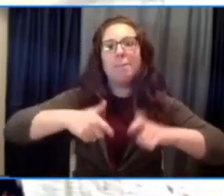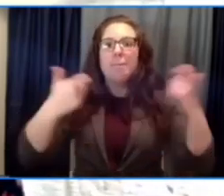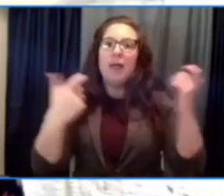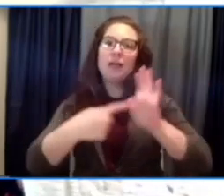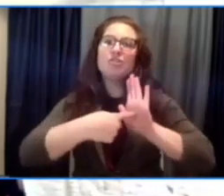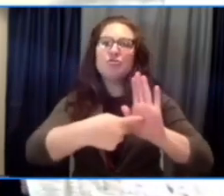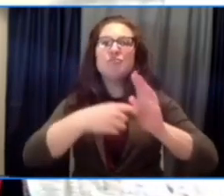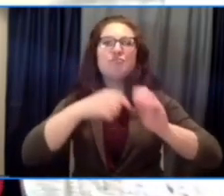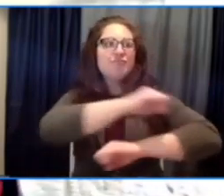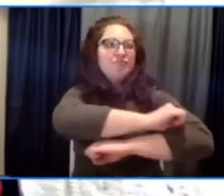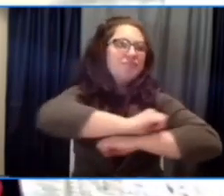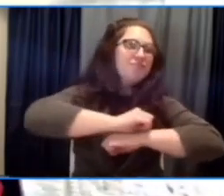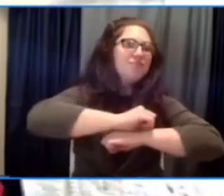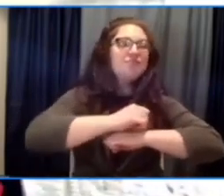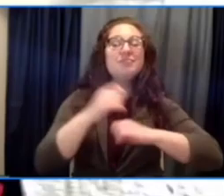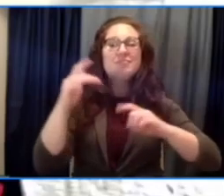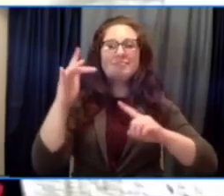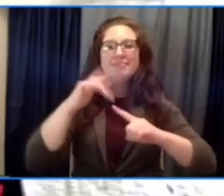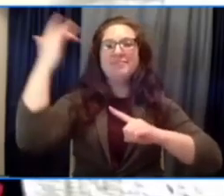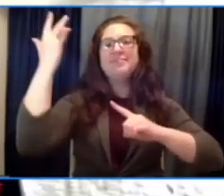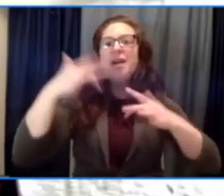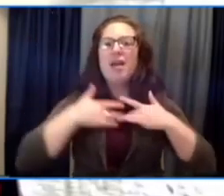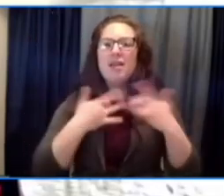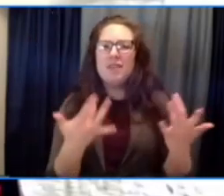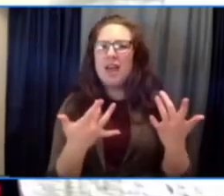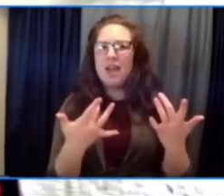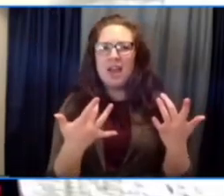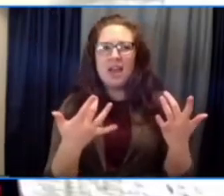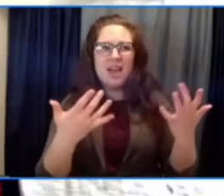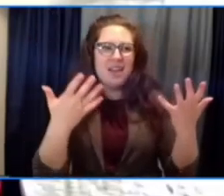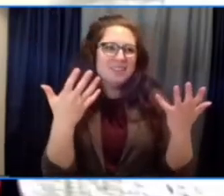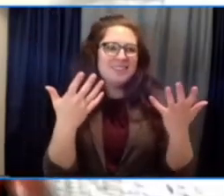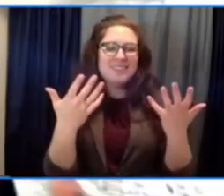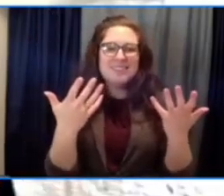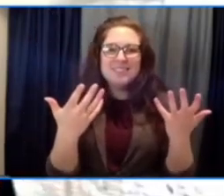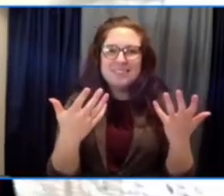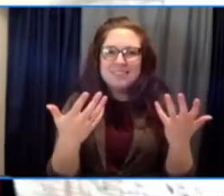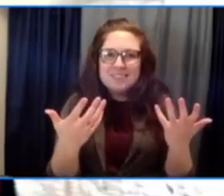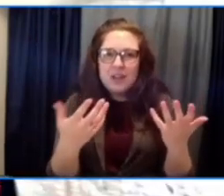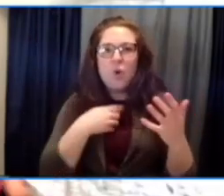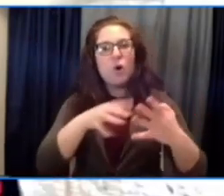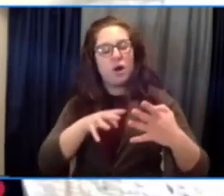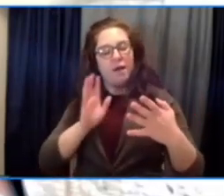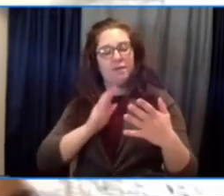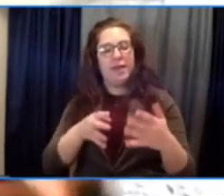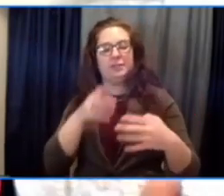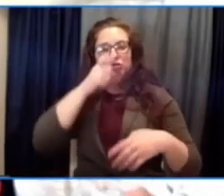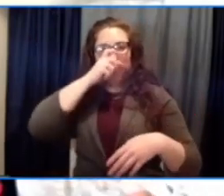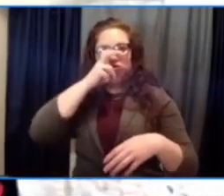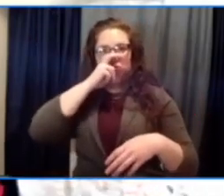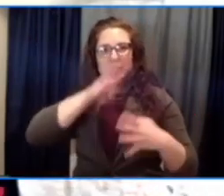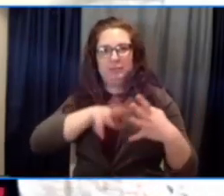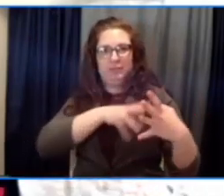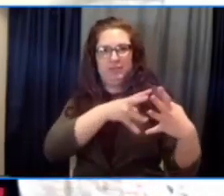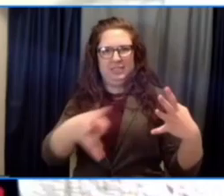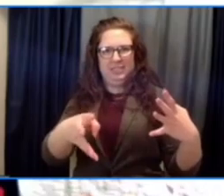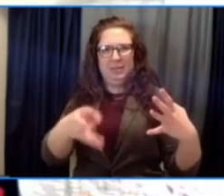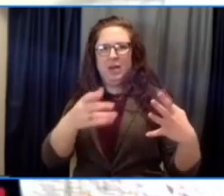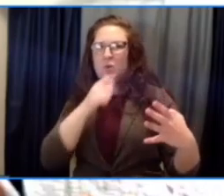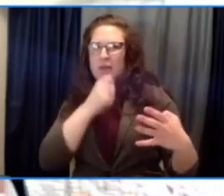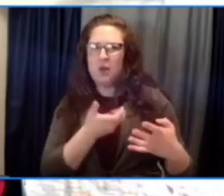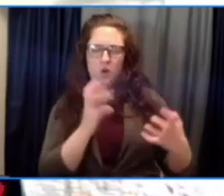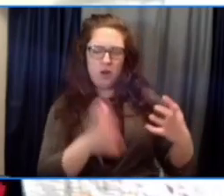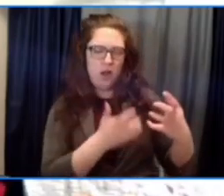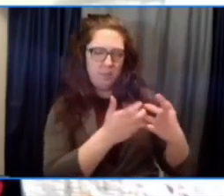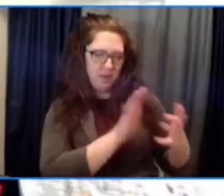We expect them to perform on our timelines and our schedules to attend our meetings, but don't accommodate for their needs or priorities.